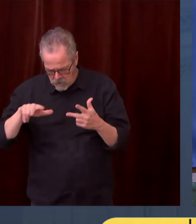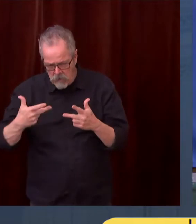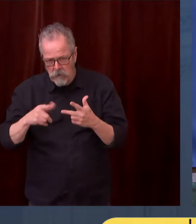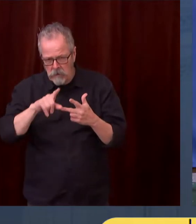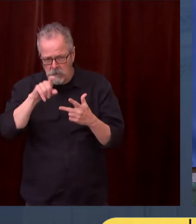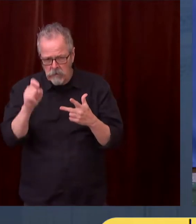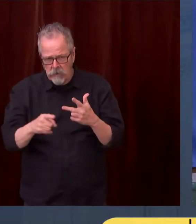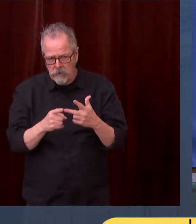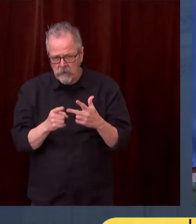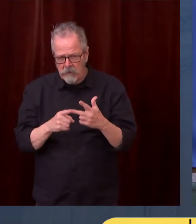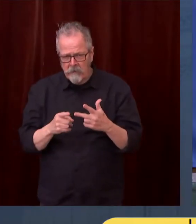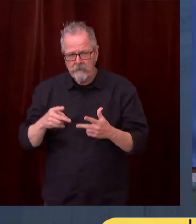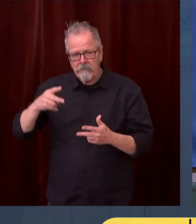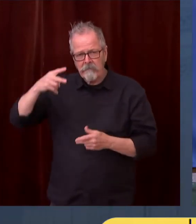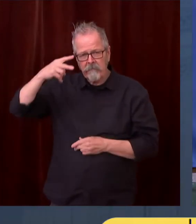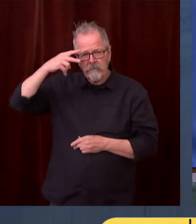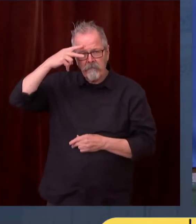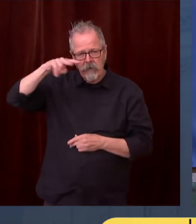on this particular issue?